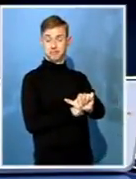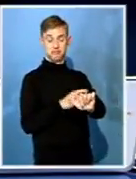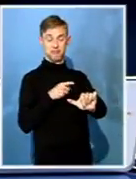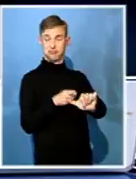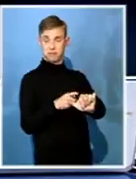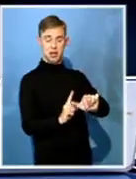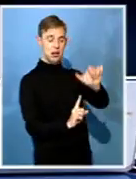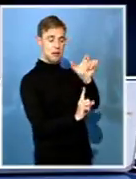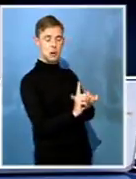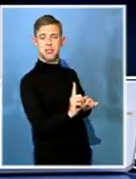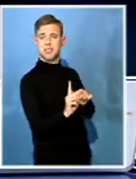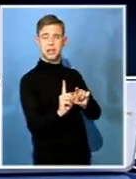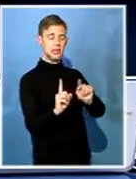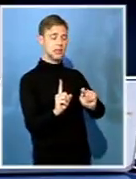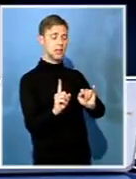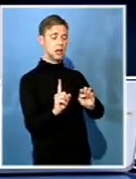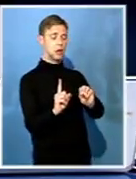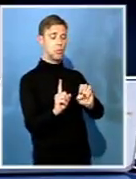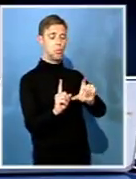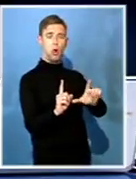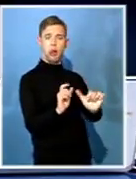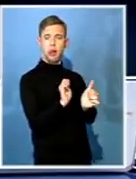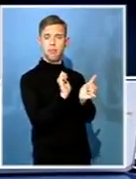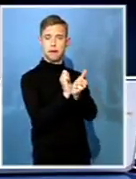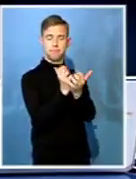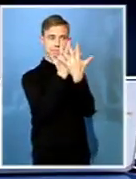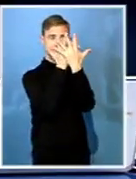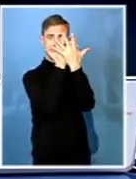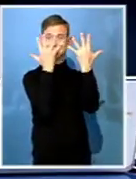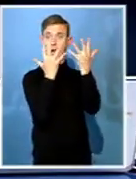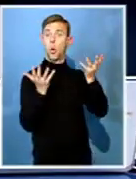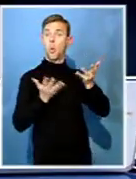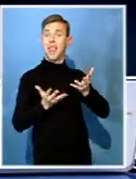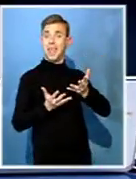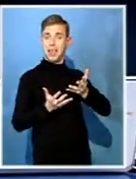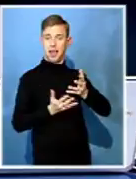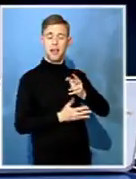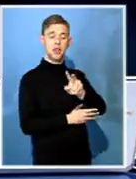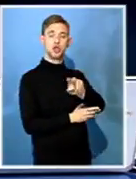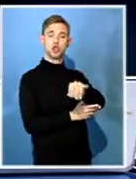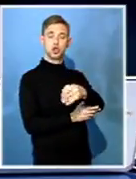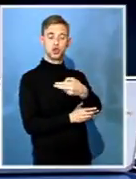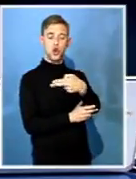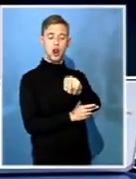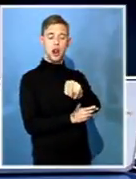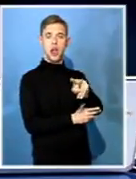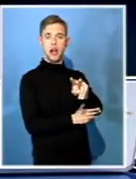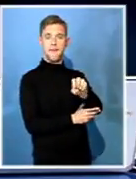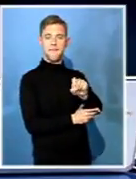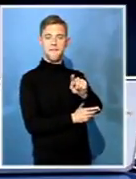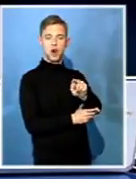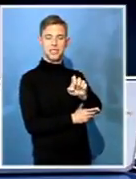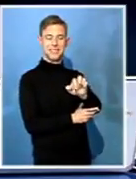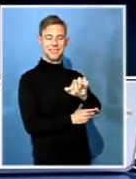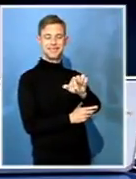this is how human rights lawyer George Bezos described prosecutors during the first inquest into Ahmed Timol's death. Timol